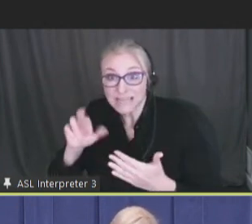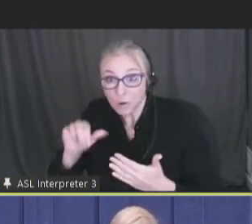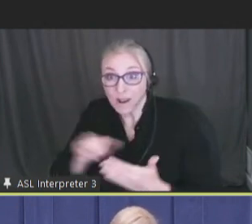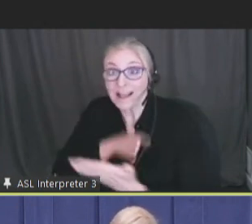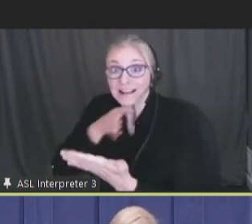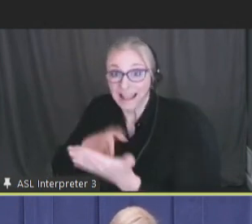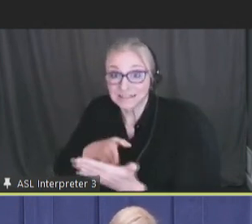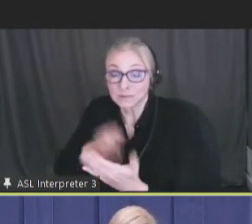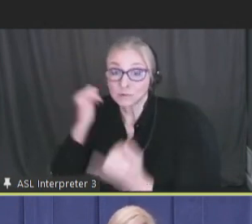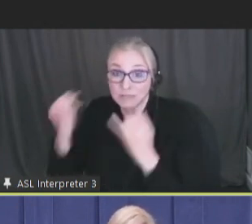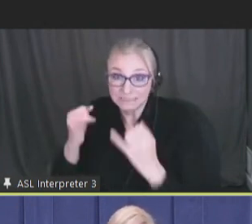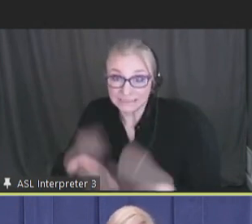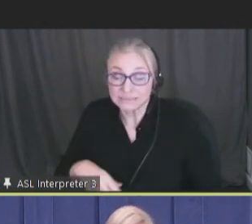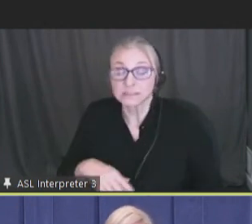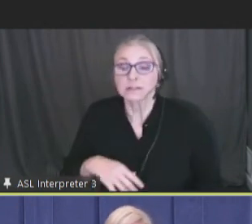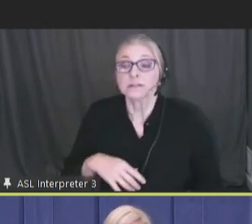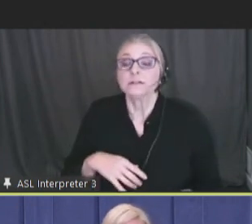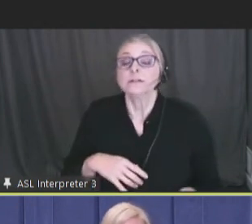those ideas.